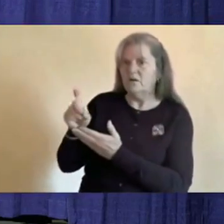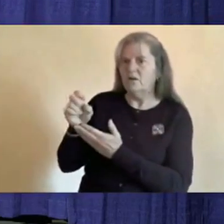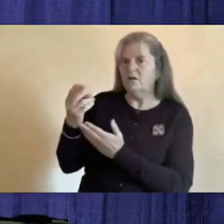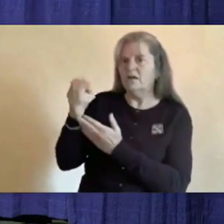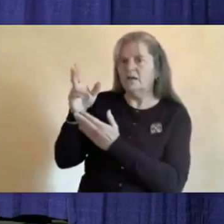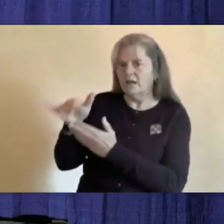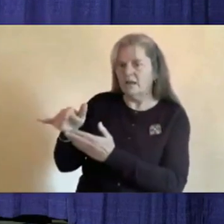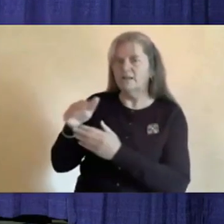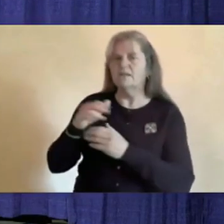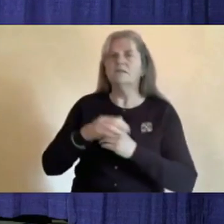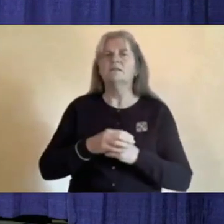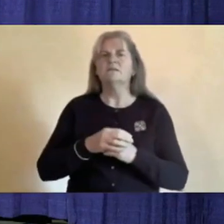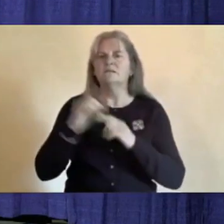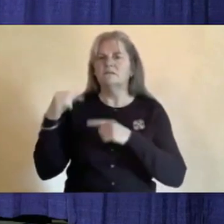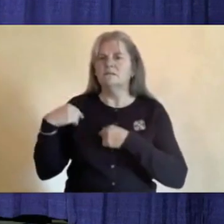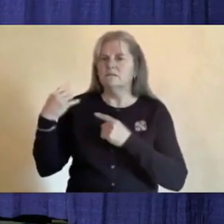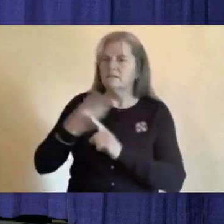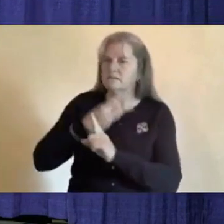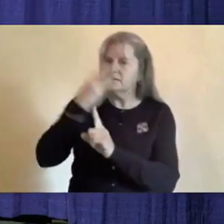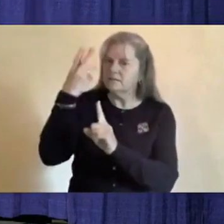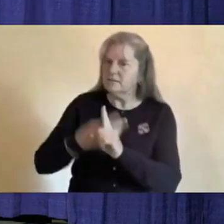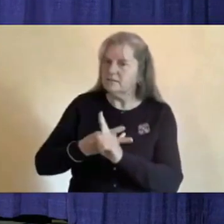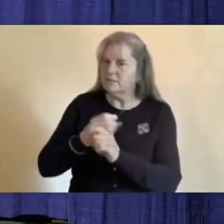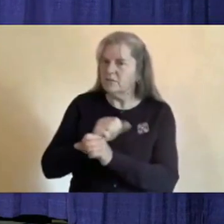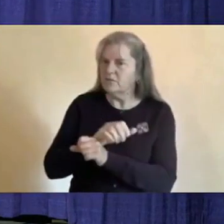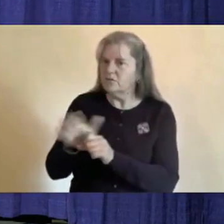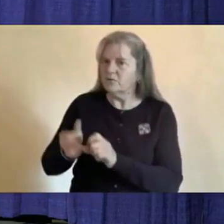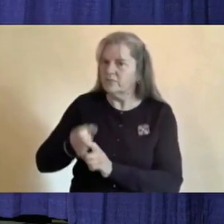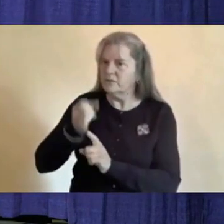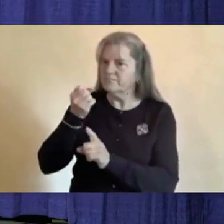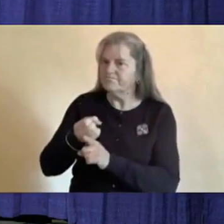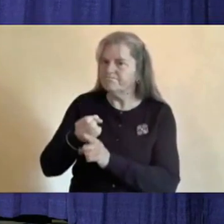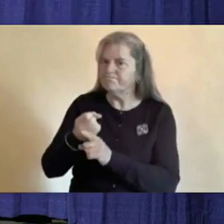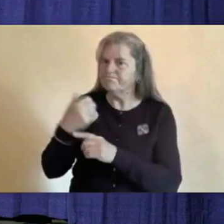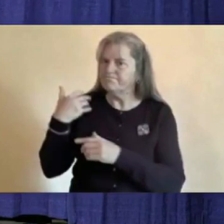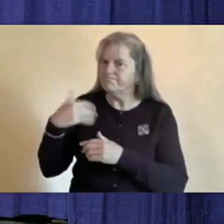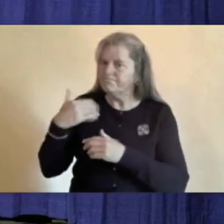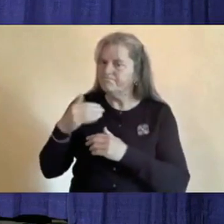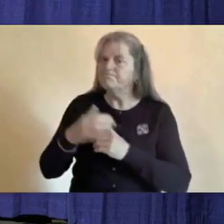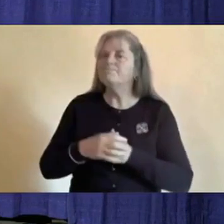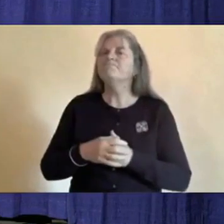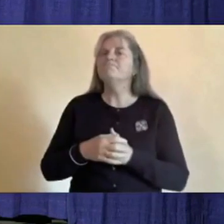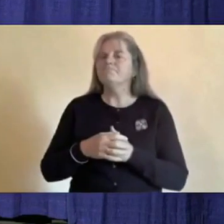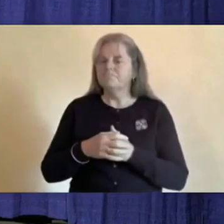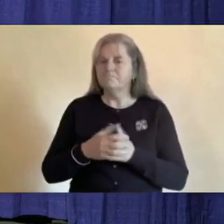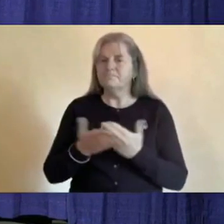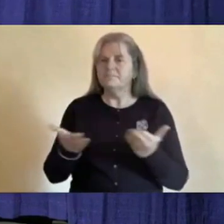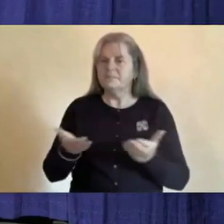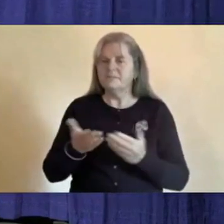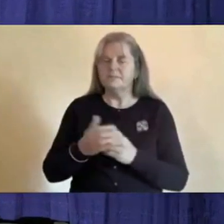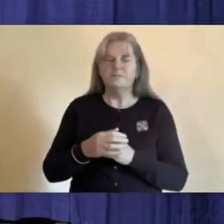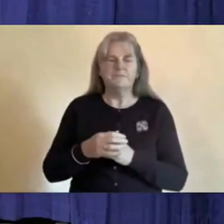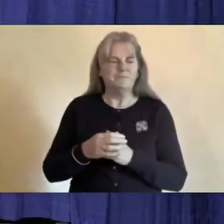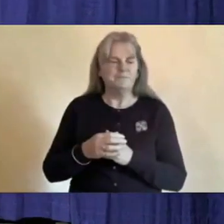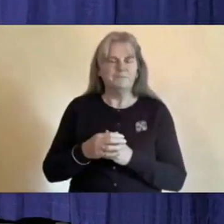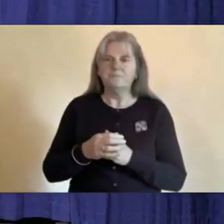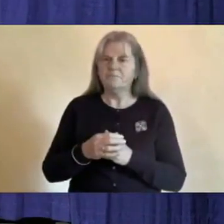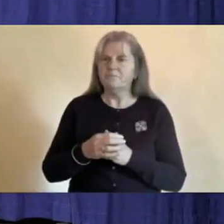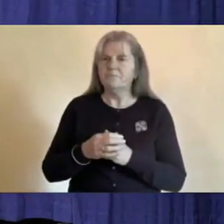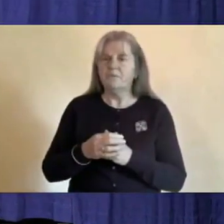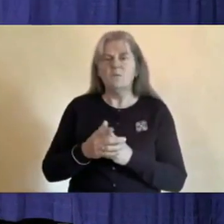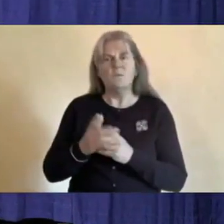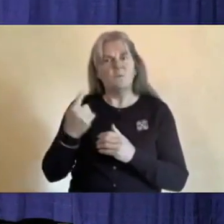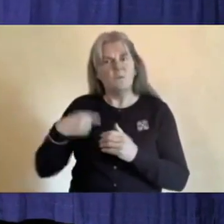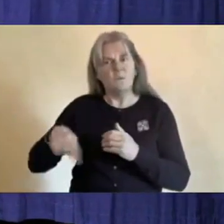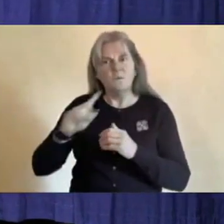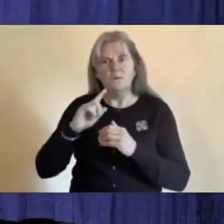six months since the impacts of COVID-19 began to be felt here in our territory. The challenges presented